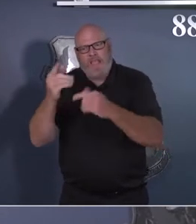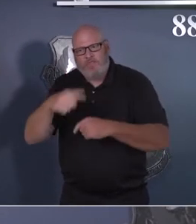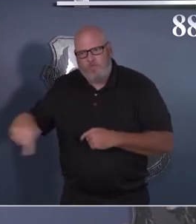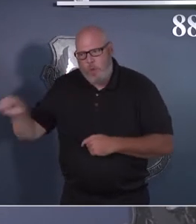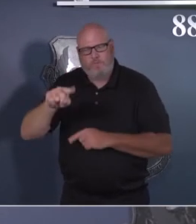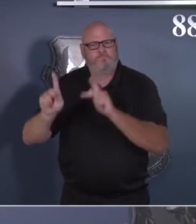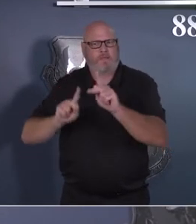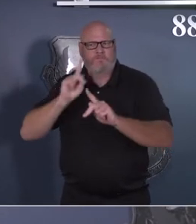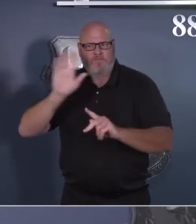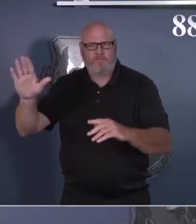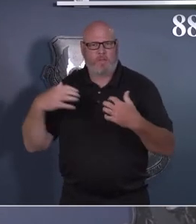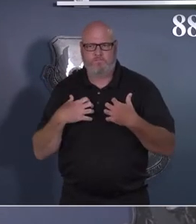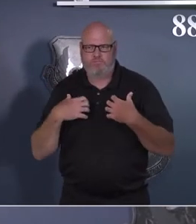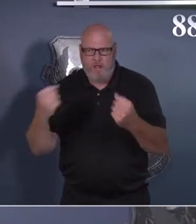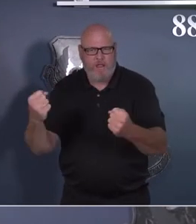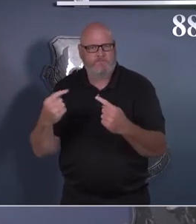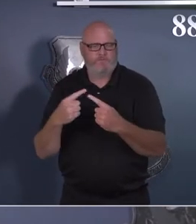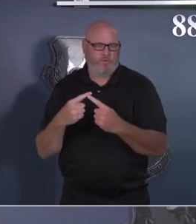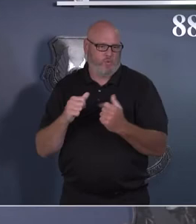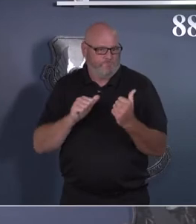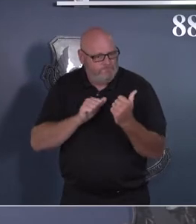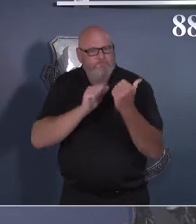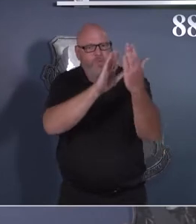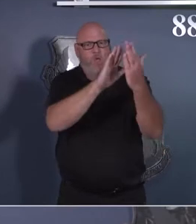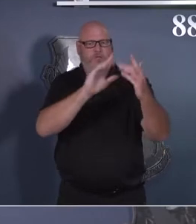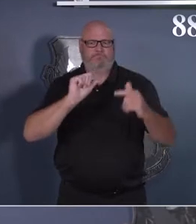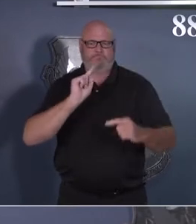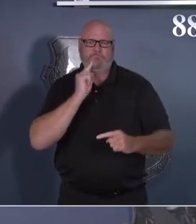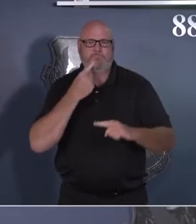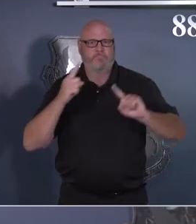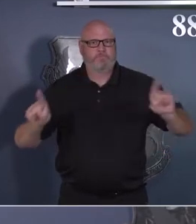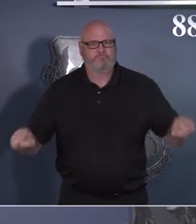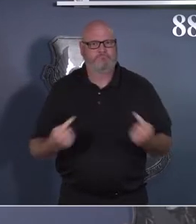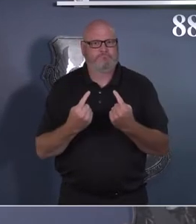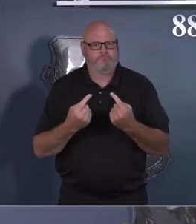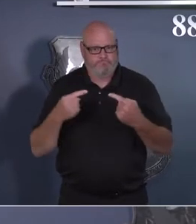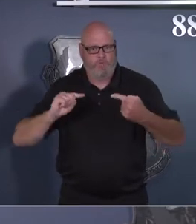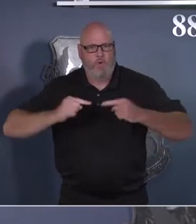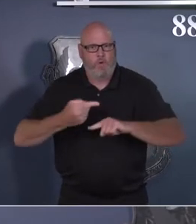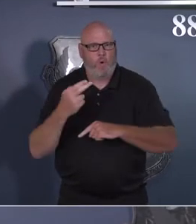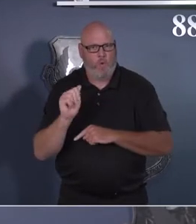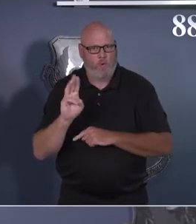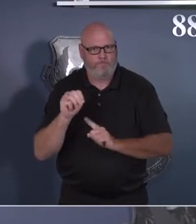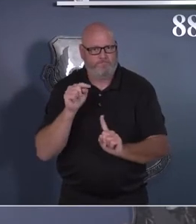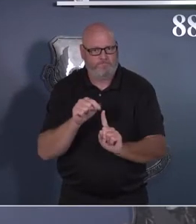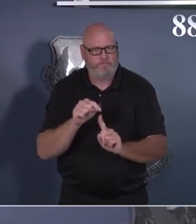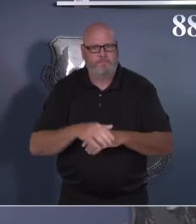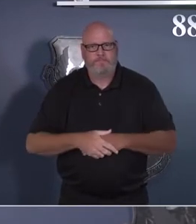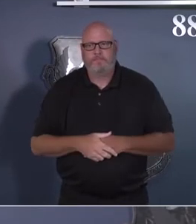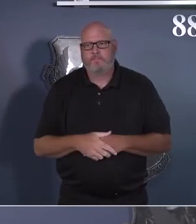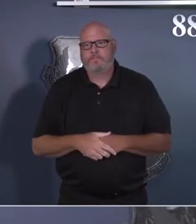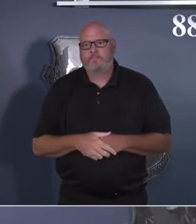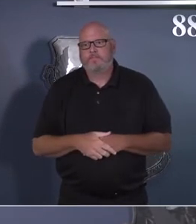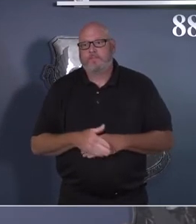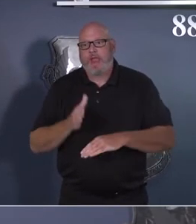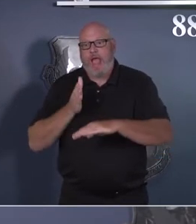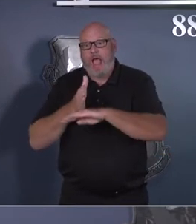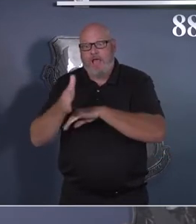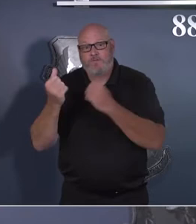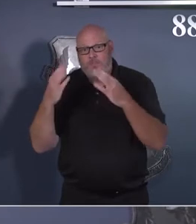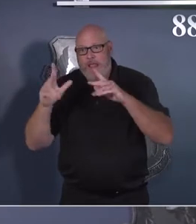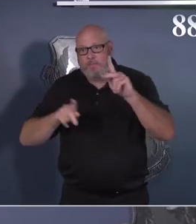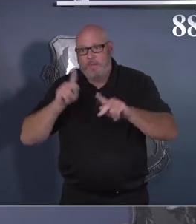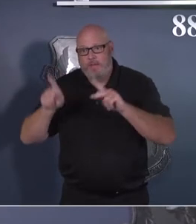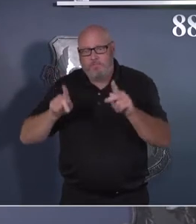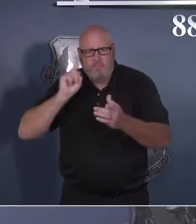And then thank all those brave individuals that stepped up afterwards to help answer the question why and what's next. How do we help? How do we grow? How do we learn?